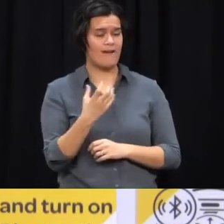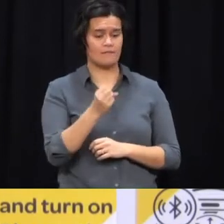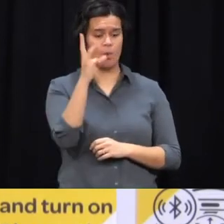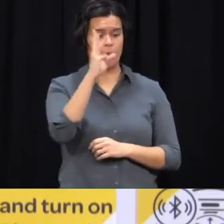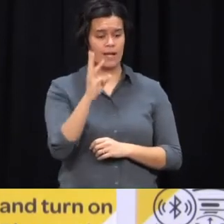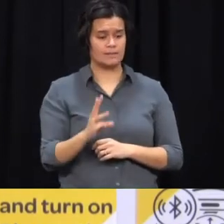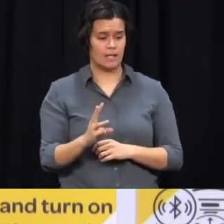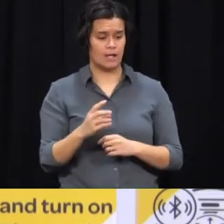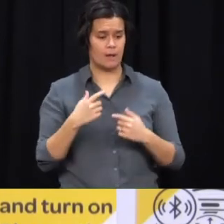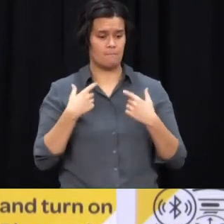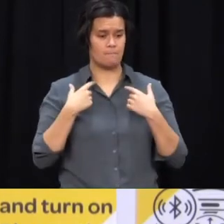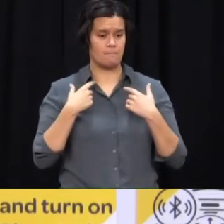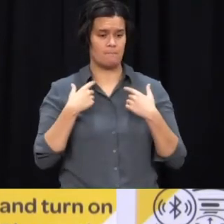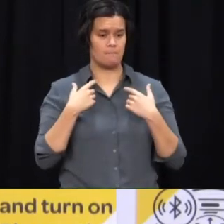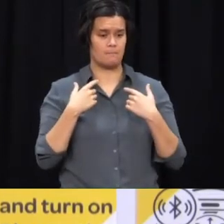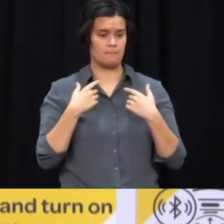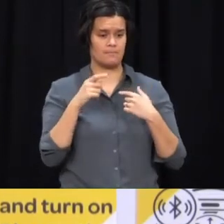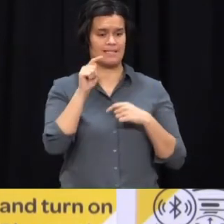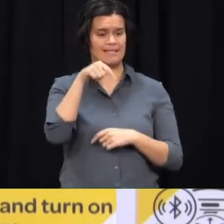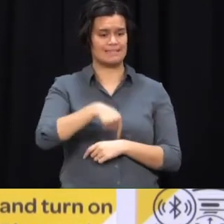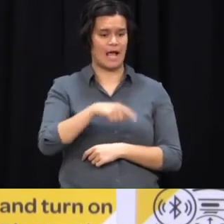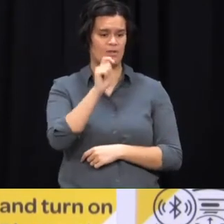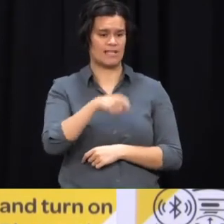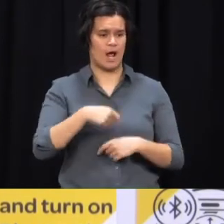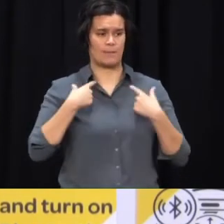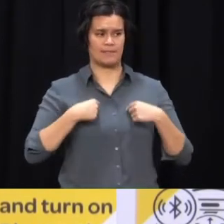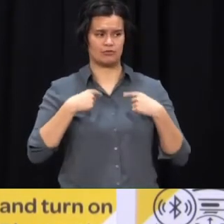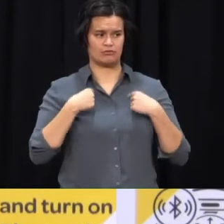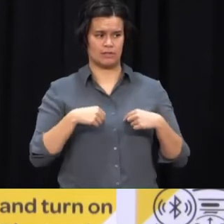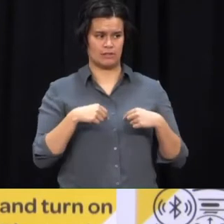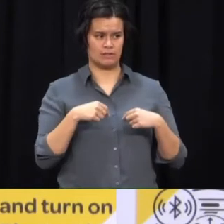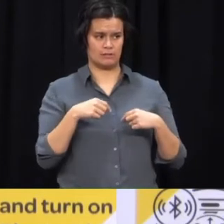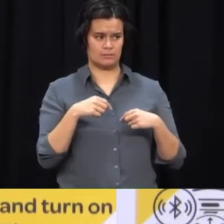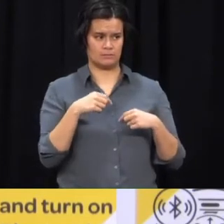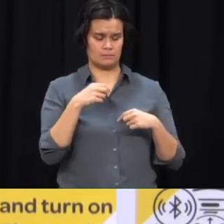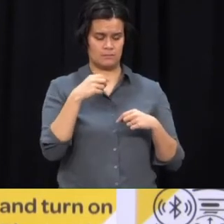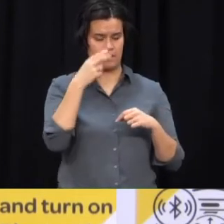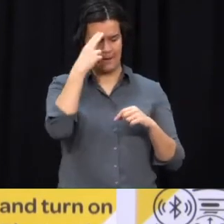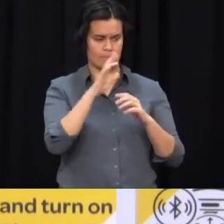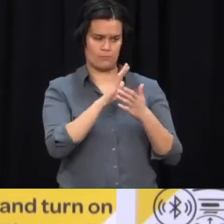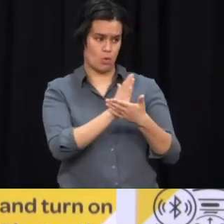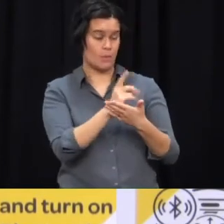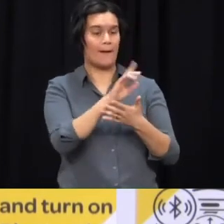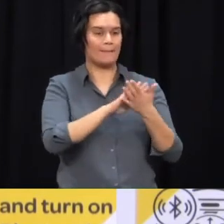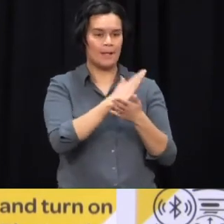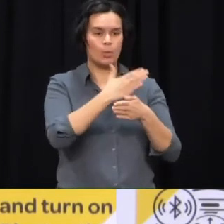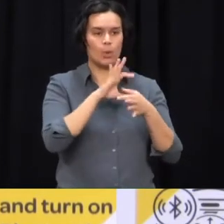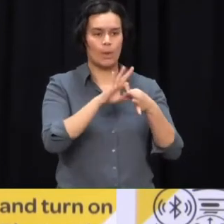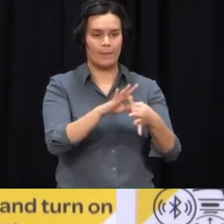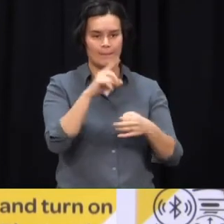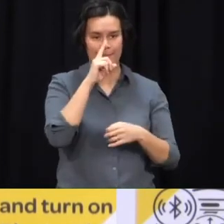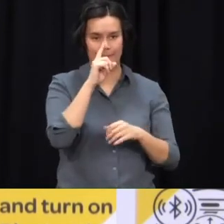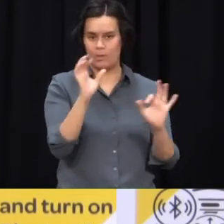had a really good event where they got a lot of the homeless people. And they were describing some of the events around that that really